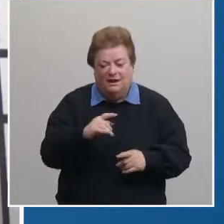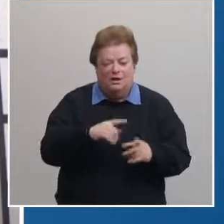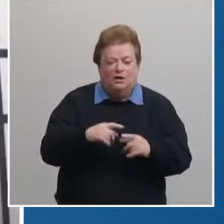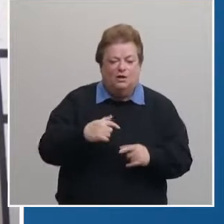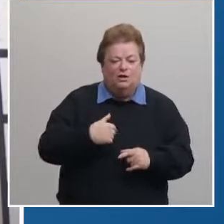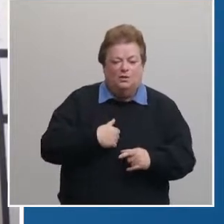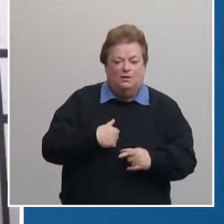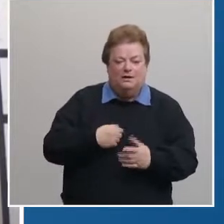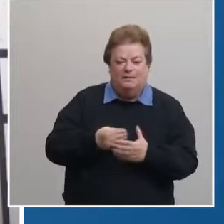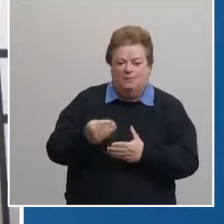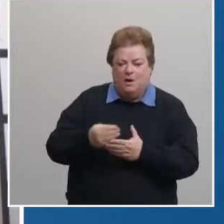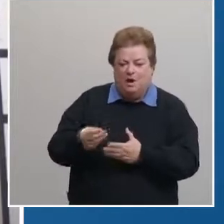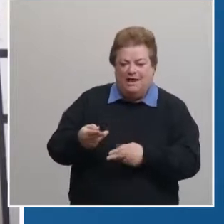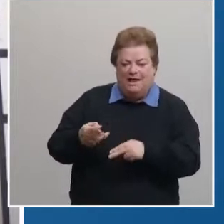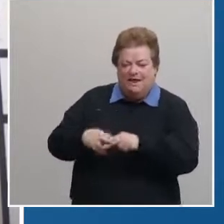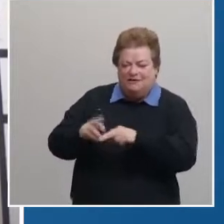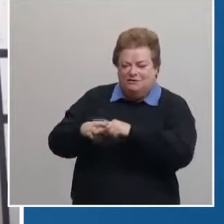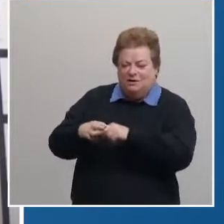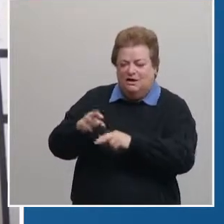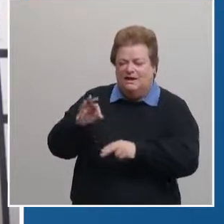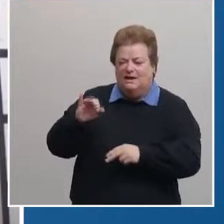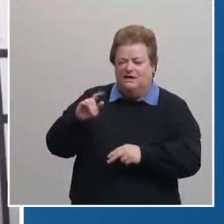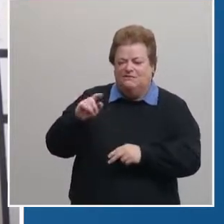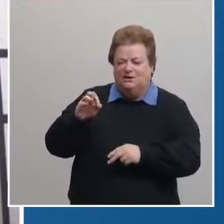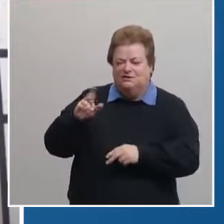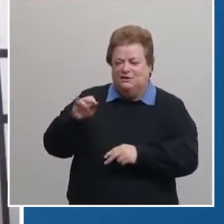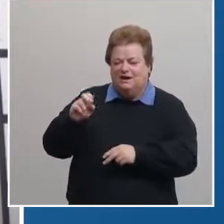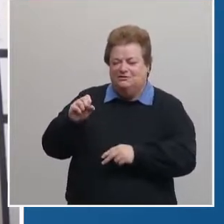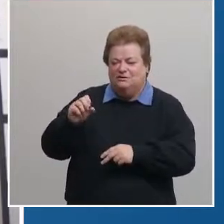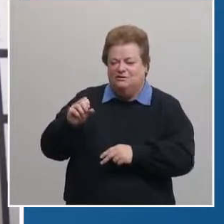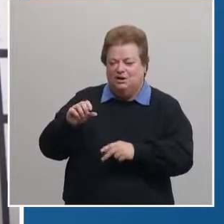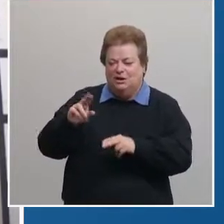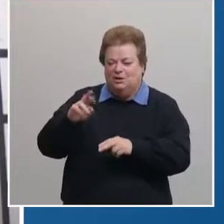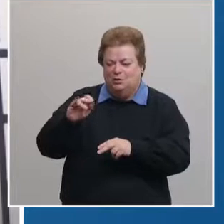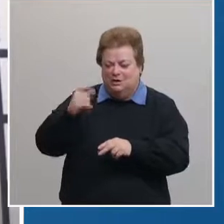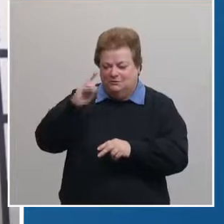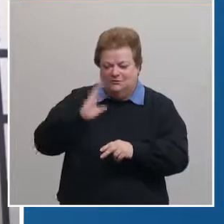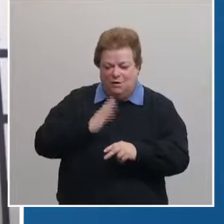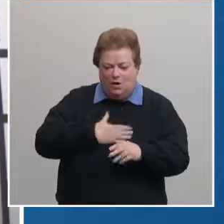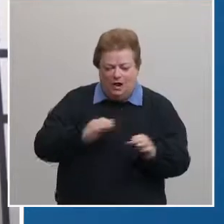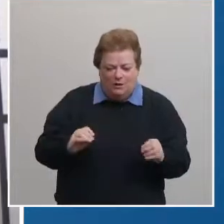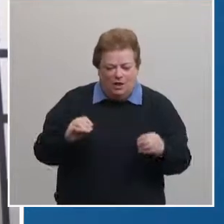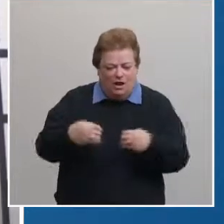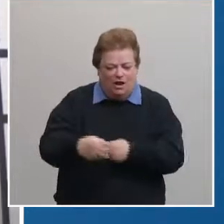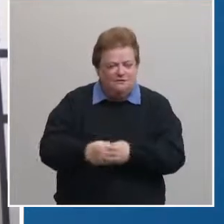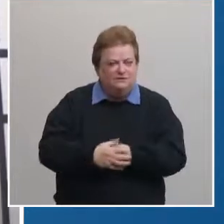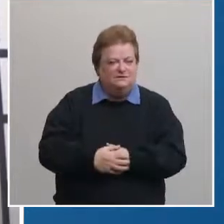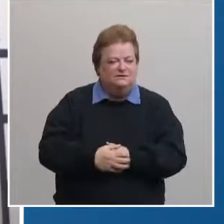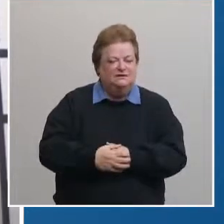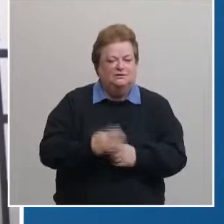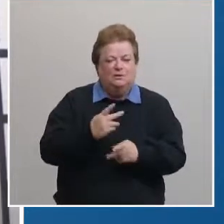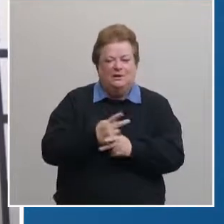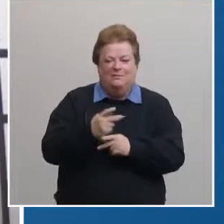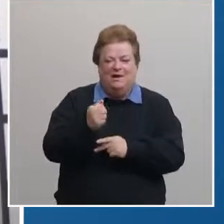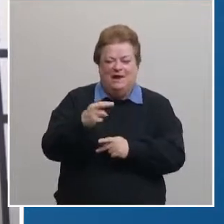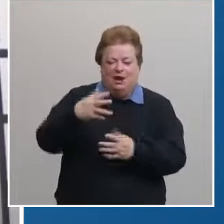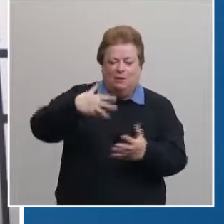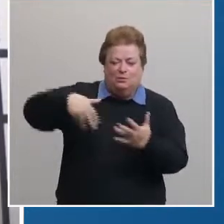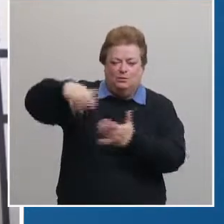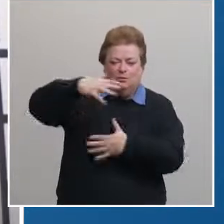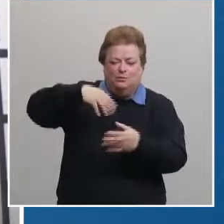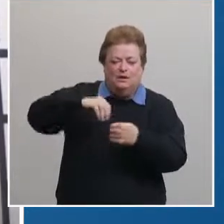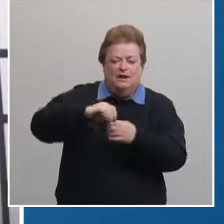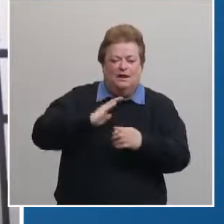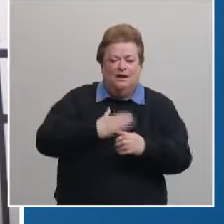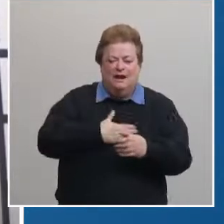our way and bought a couple extra filtration units for each of our operatories just to kind of help eliminate any aerosolization and really